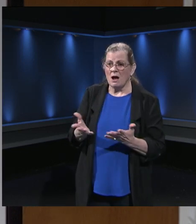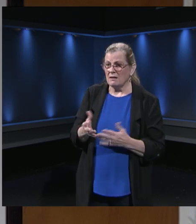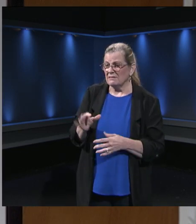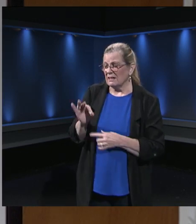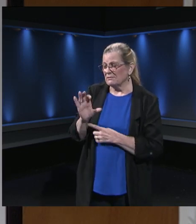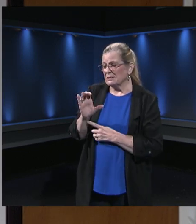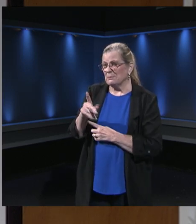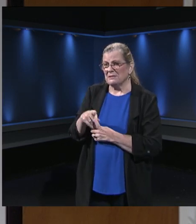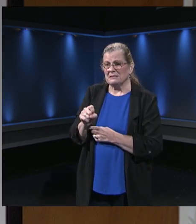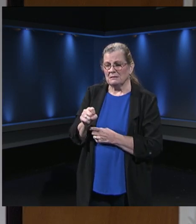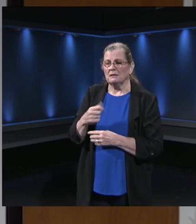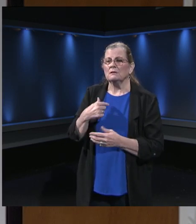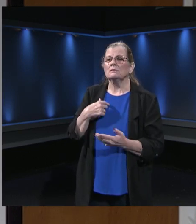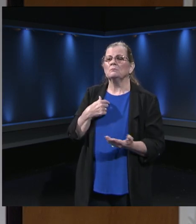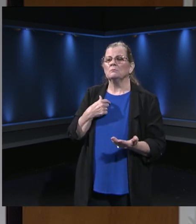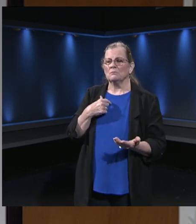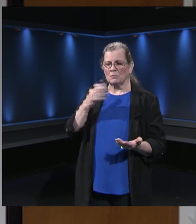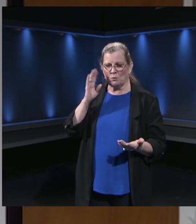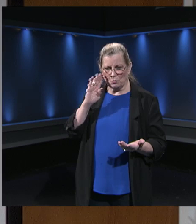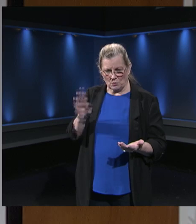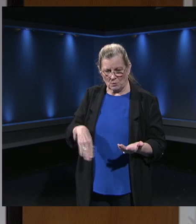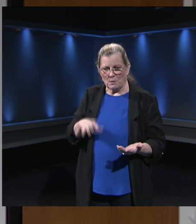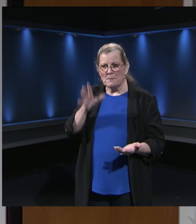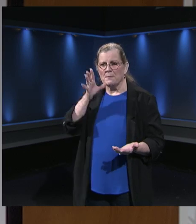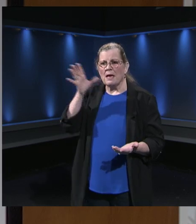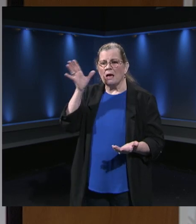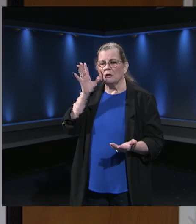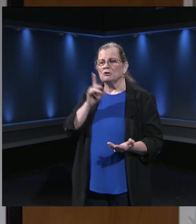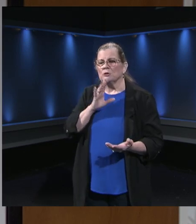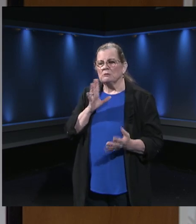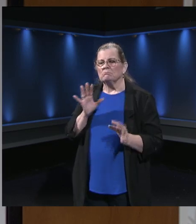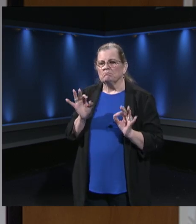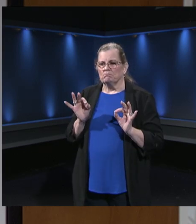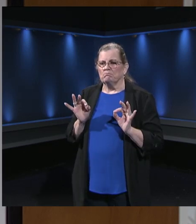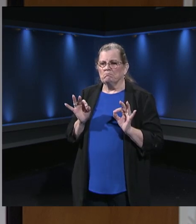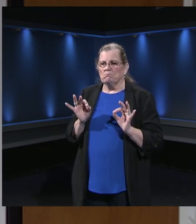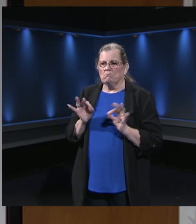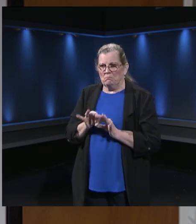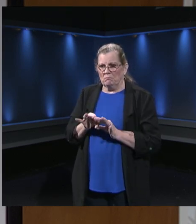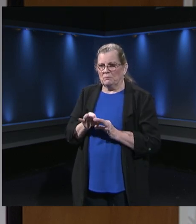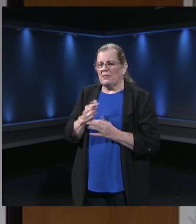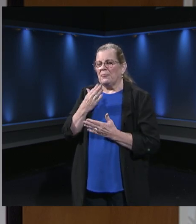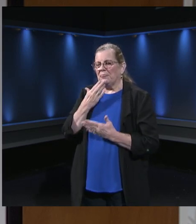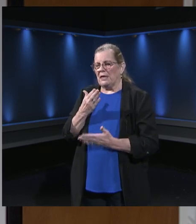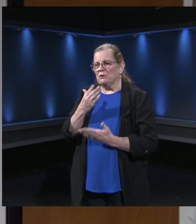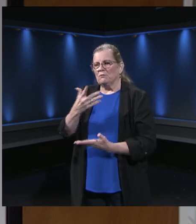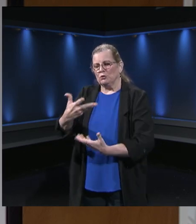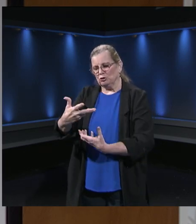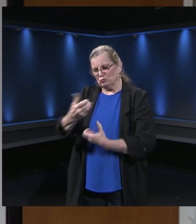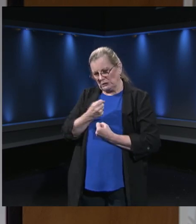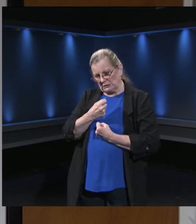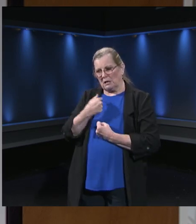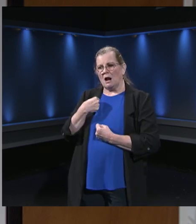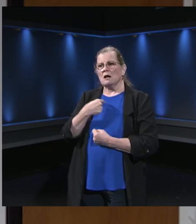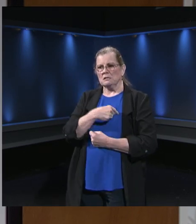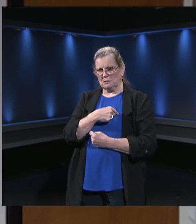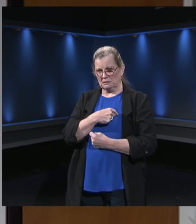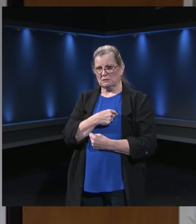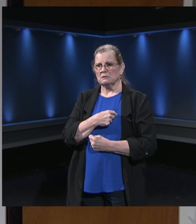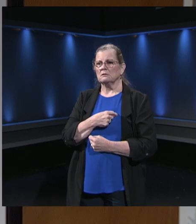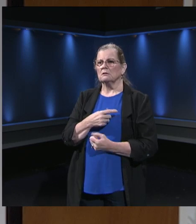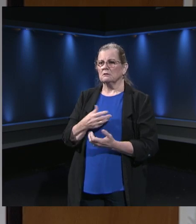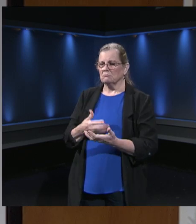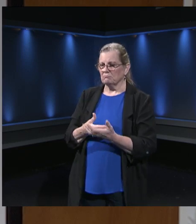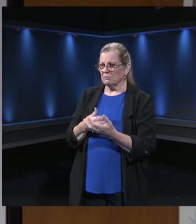that families are the key to this work. Without you entrusting us to your children, we have no work to do. And so you are our key